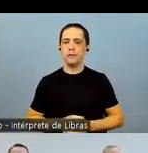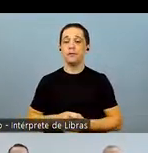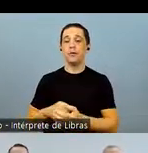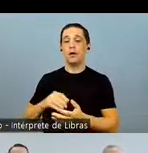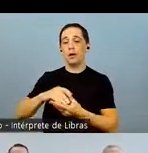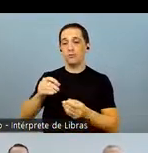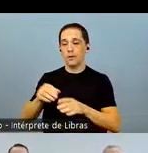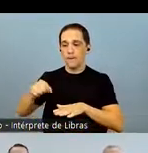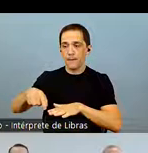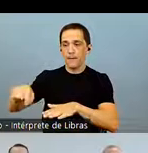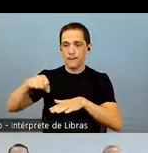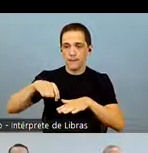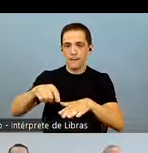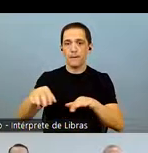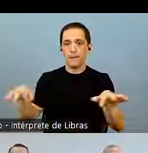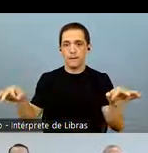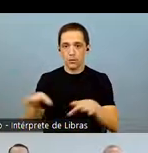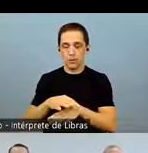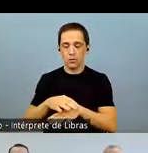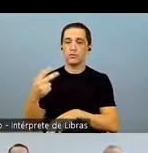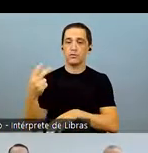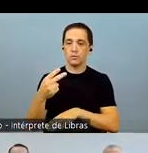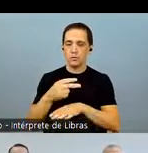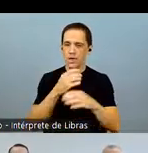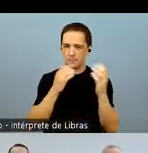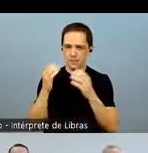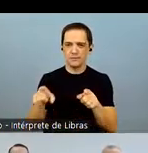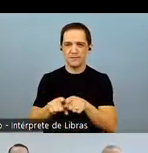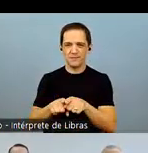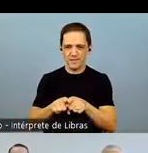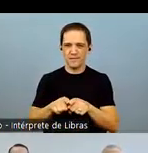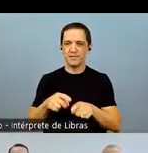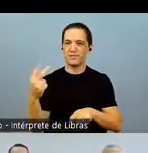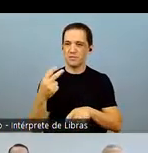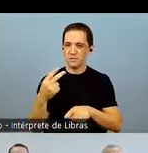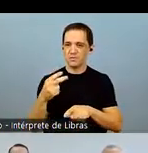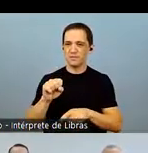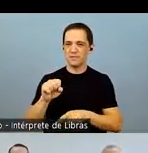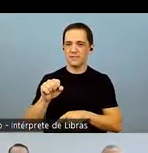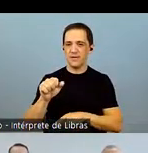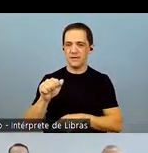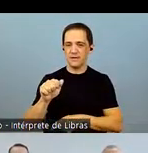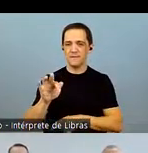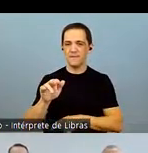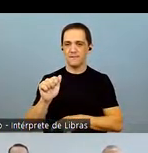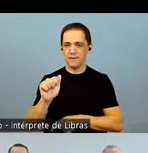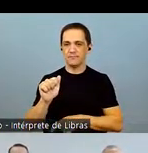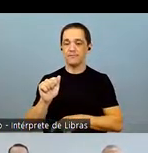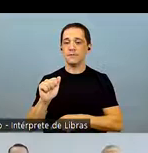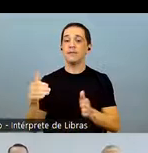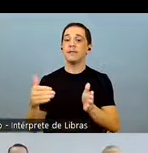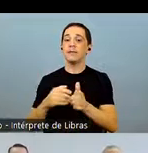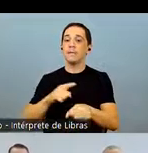planting cotton, both first and second crops, and off-season corn within the ideal window.